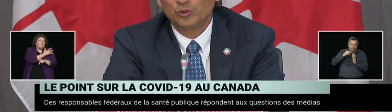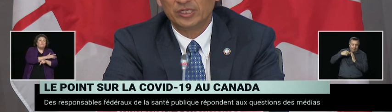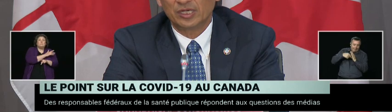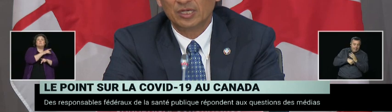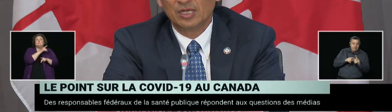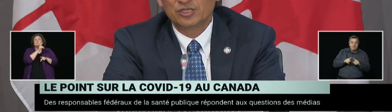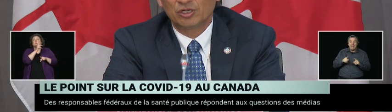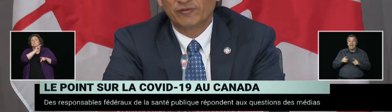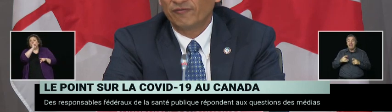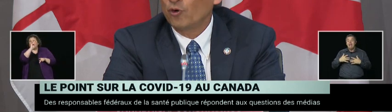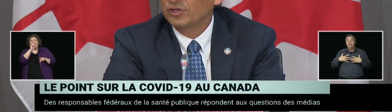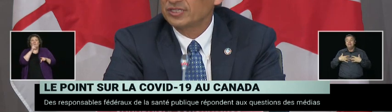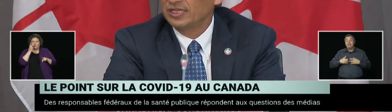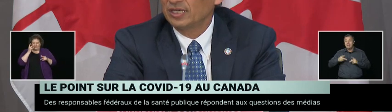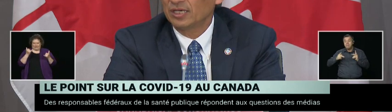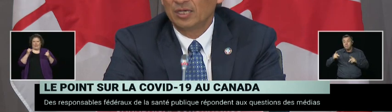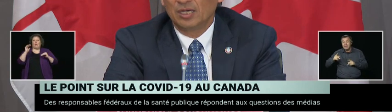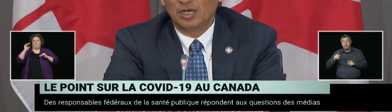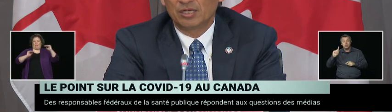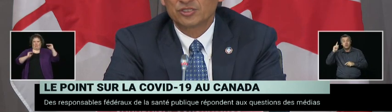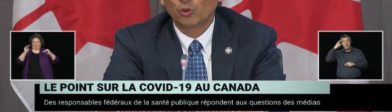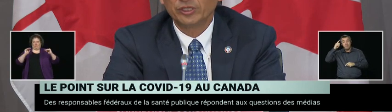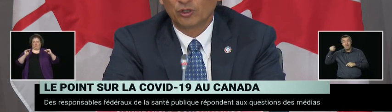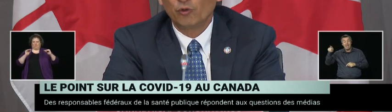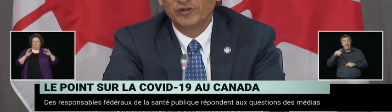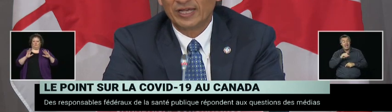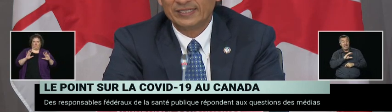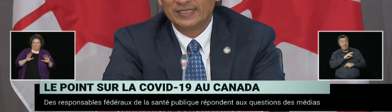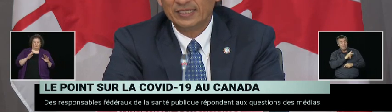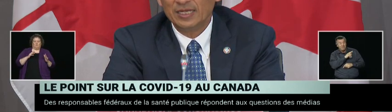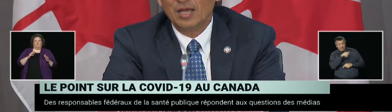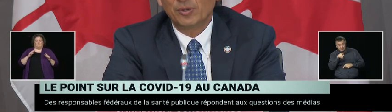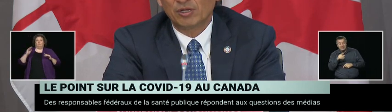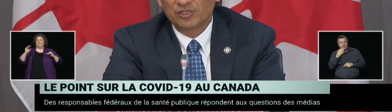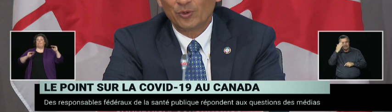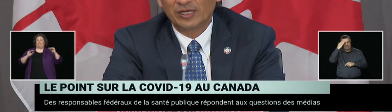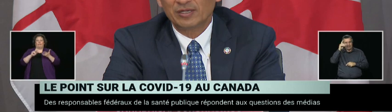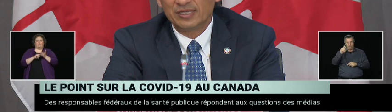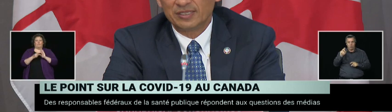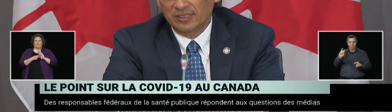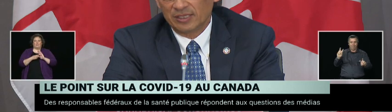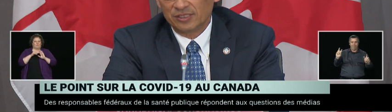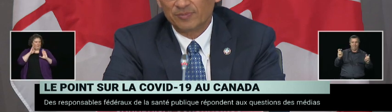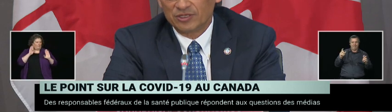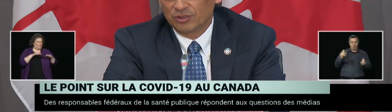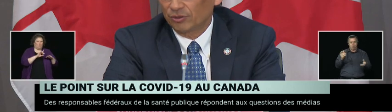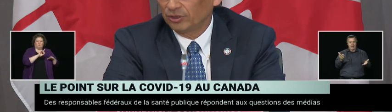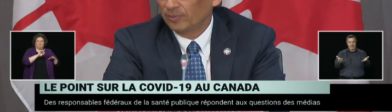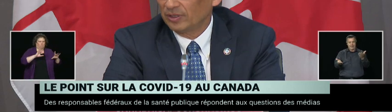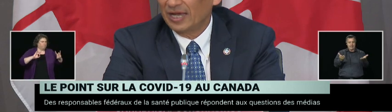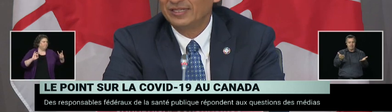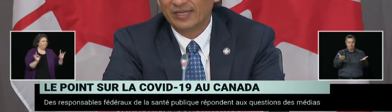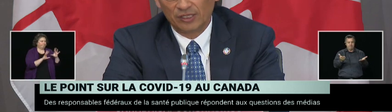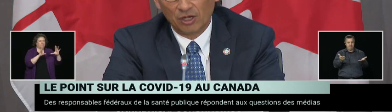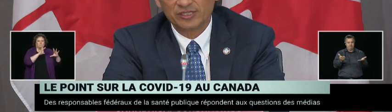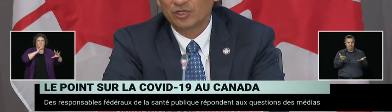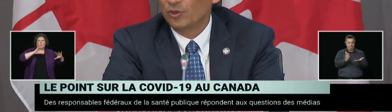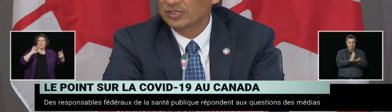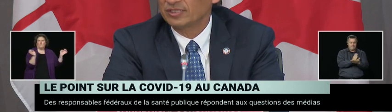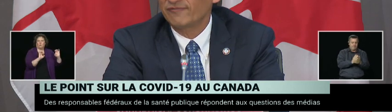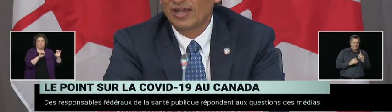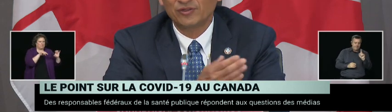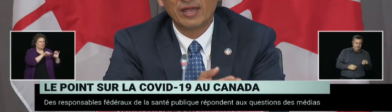between sort of focusing solely on COVID-19, but also recognizing, as I just mentioned earlier, about unintended